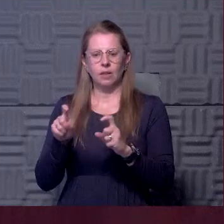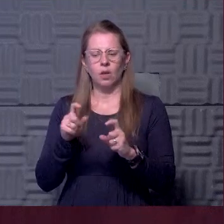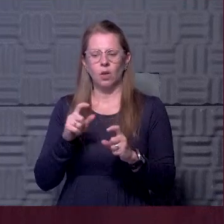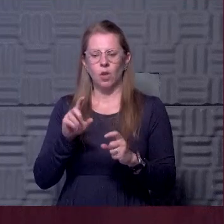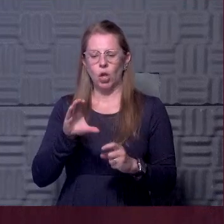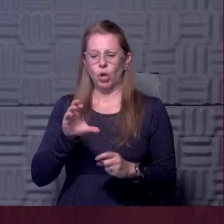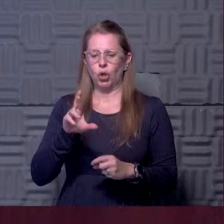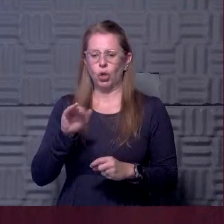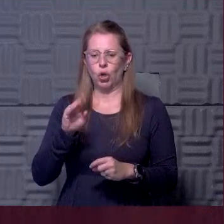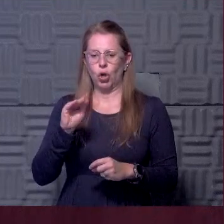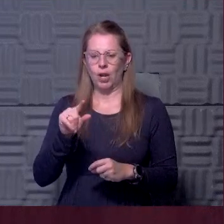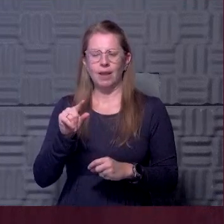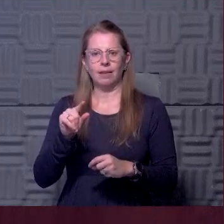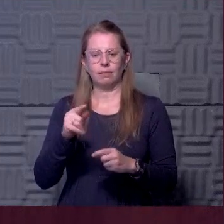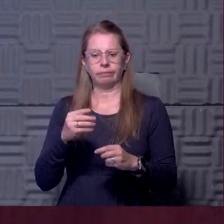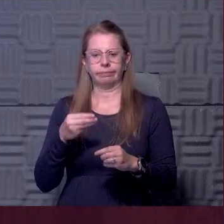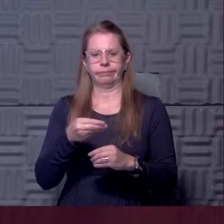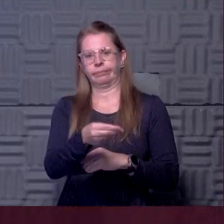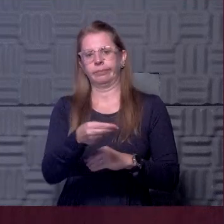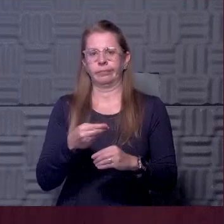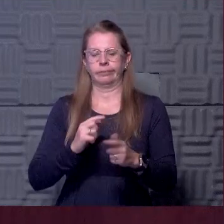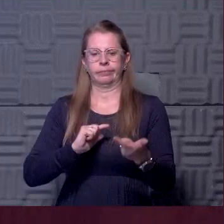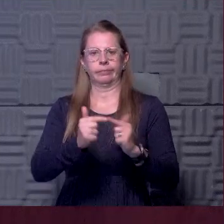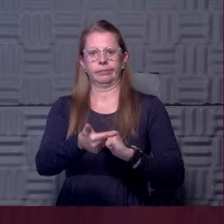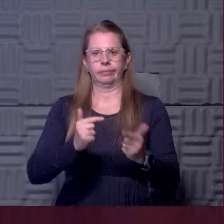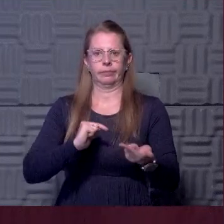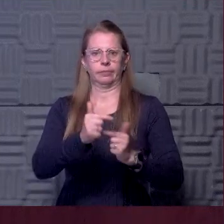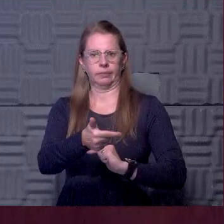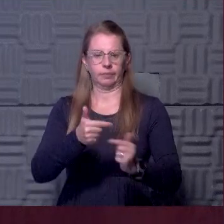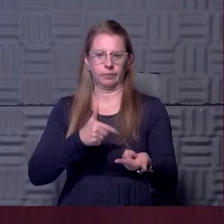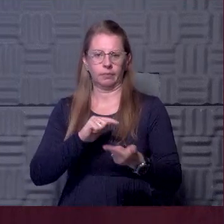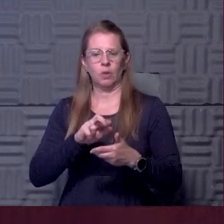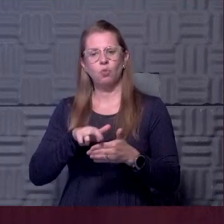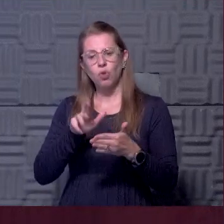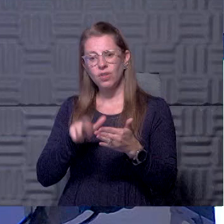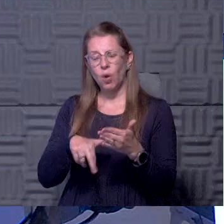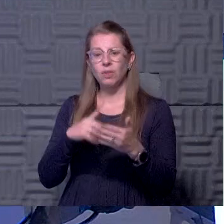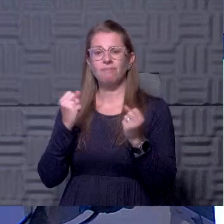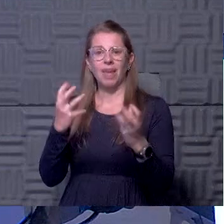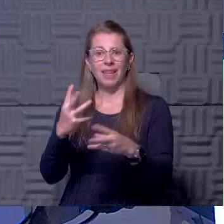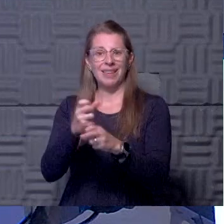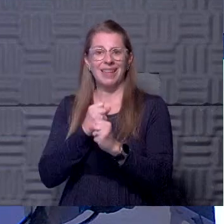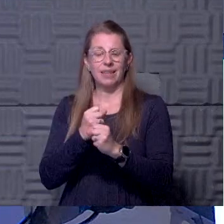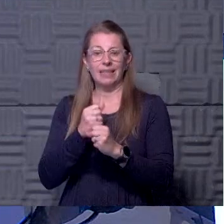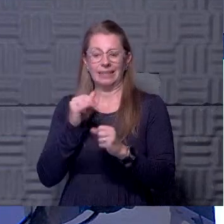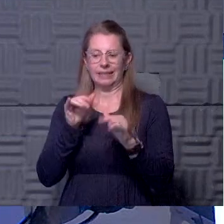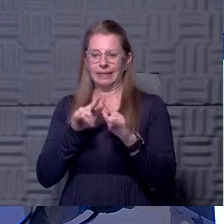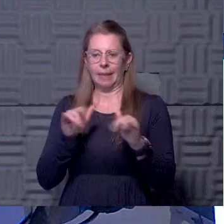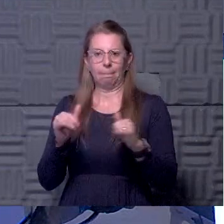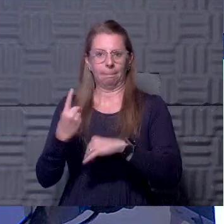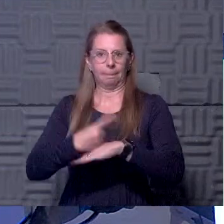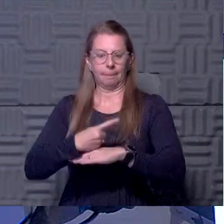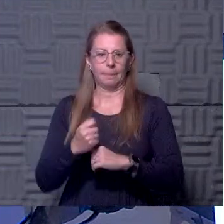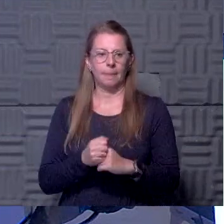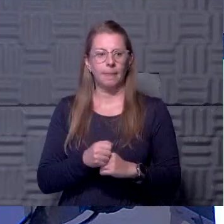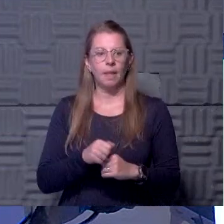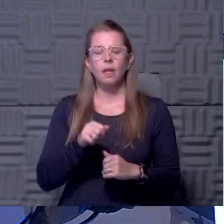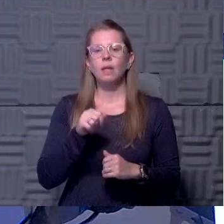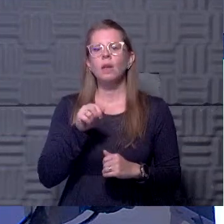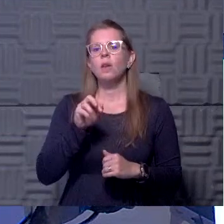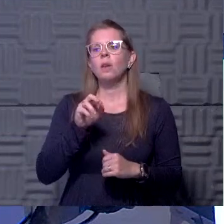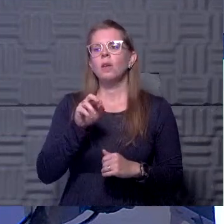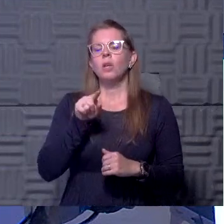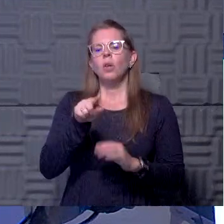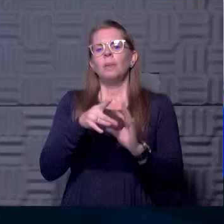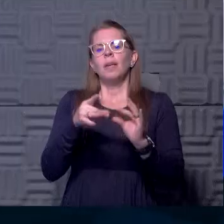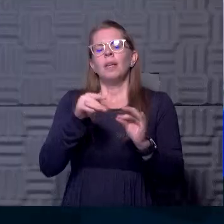currying samples back and forth very regularly in there. Um, and many are getting results day off. Robert, you mentioned antigen testing. Let's